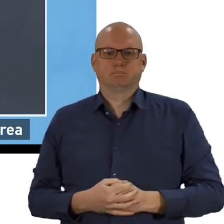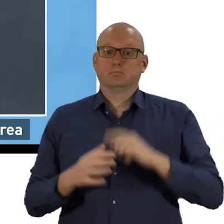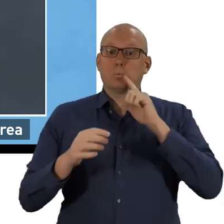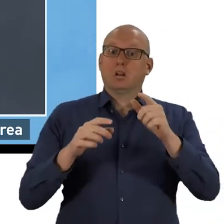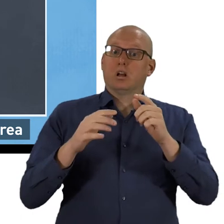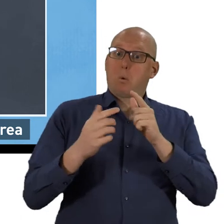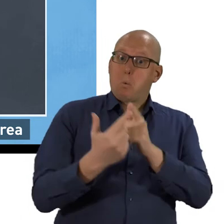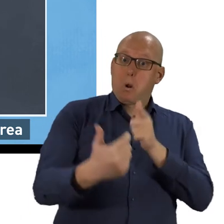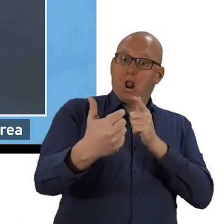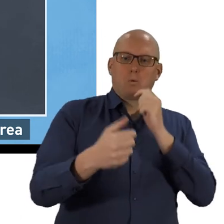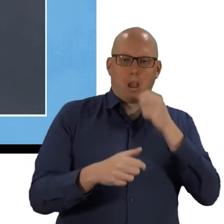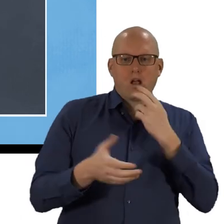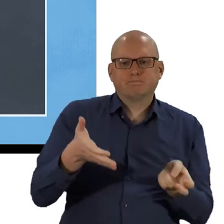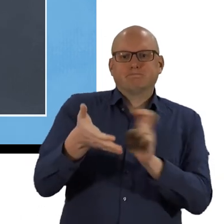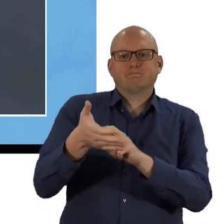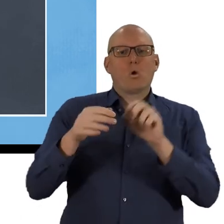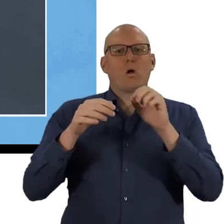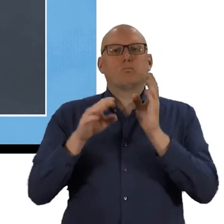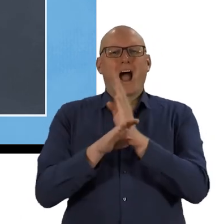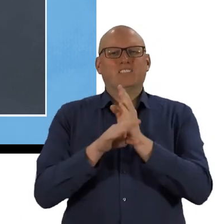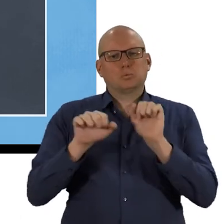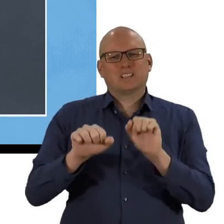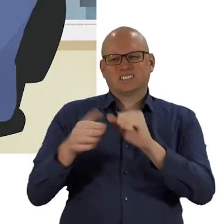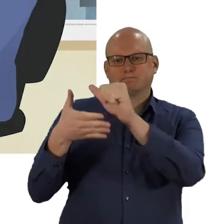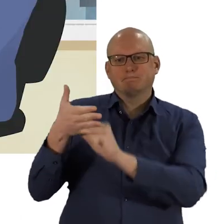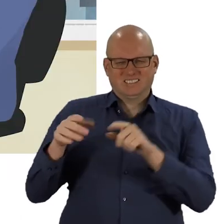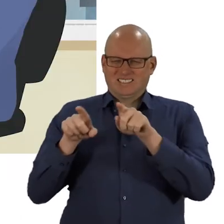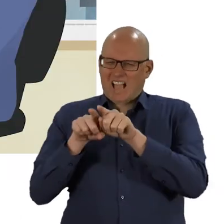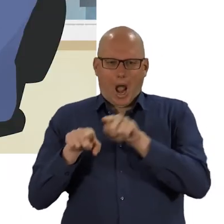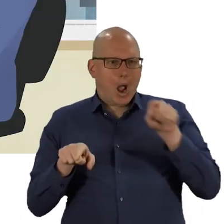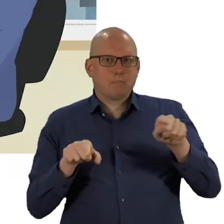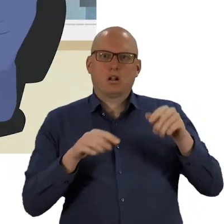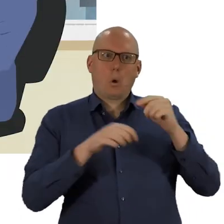into a private online waiting area. It's just like waiting at the hospital.